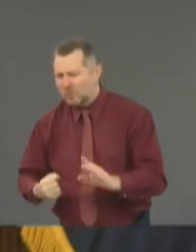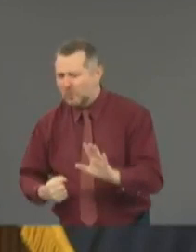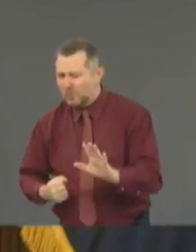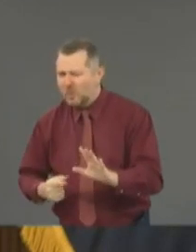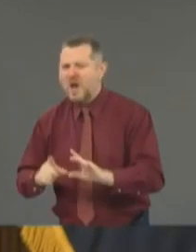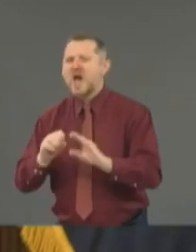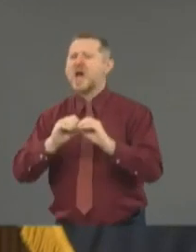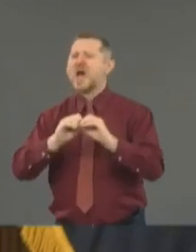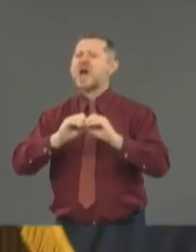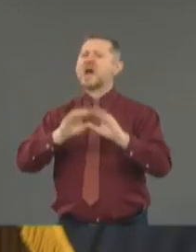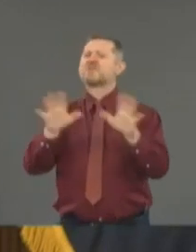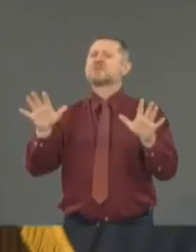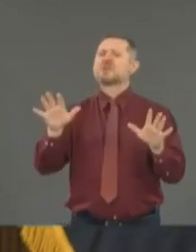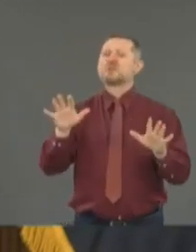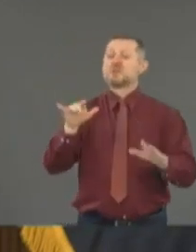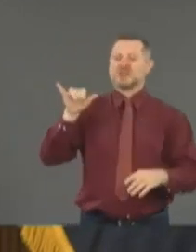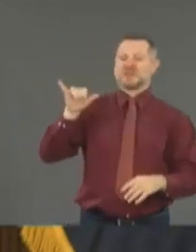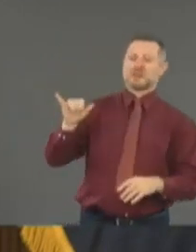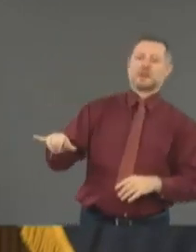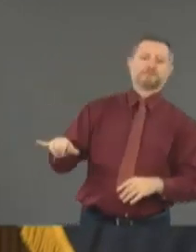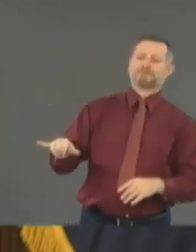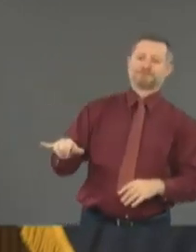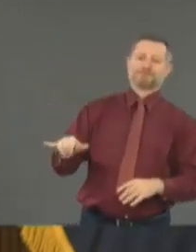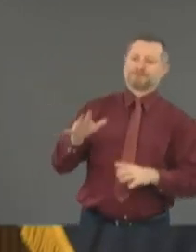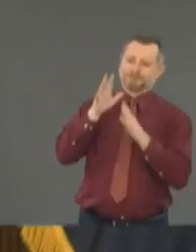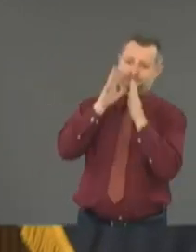reprehensible, if not criminal.